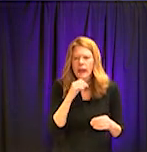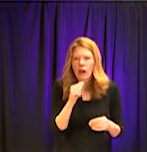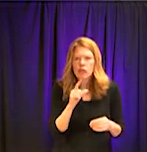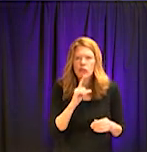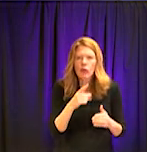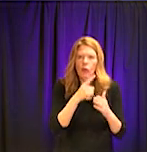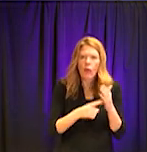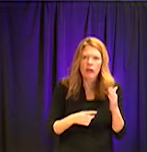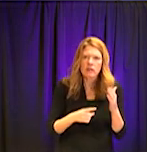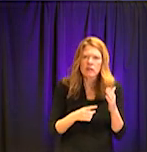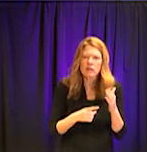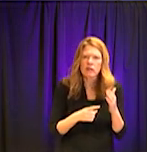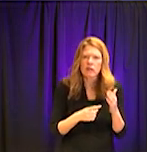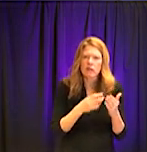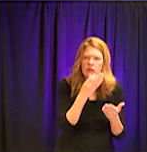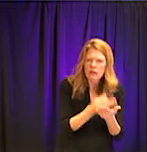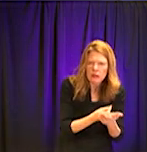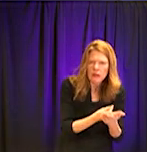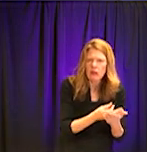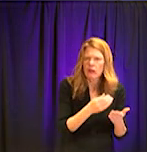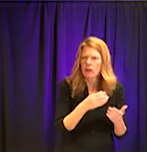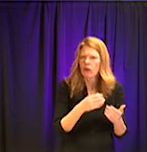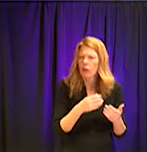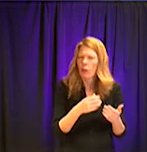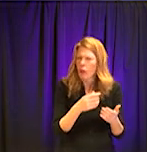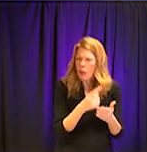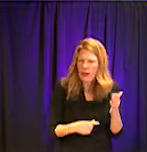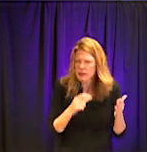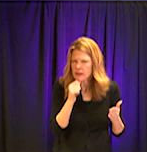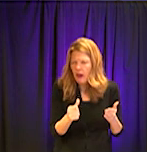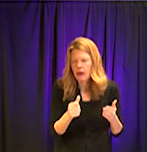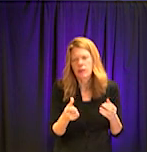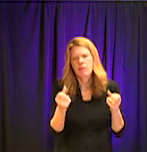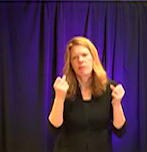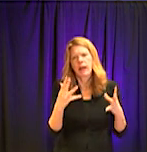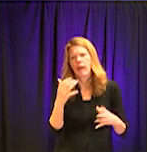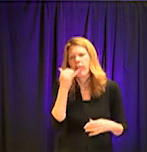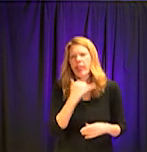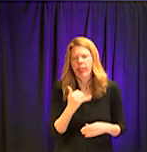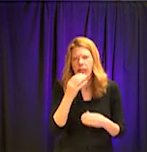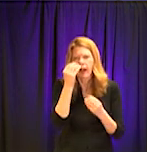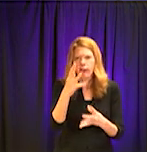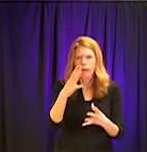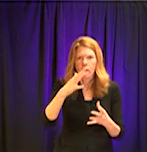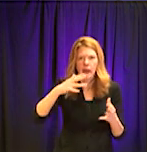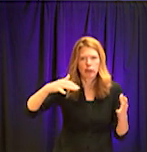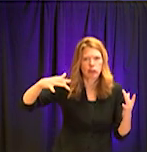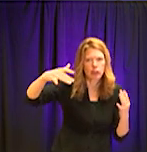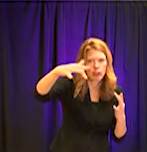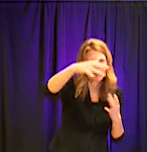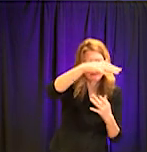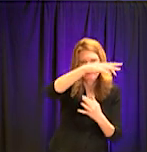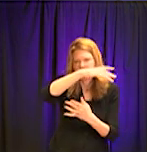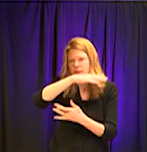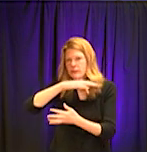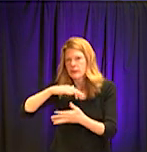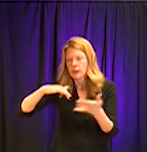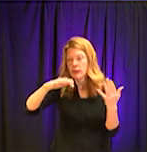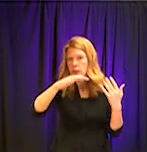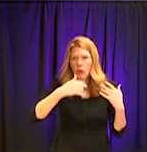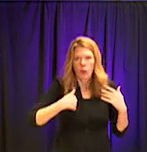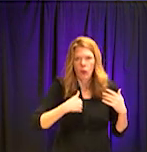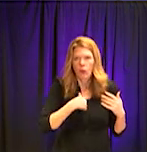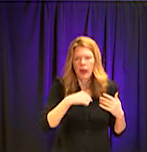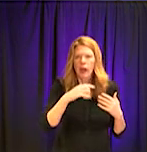There are lots of erroneous pieces of information out there floating around and you've probably heard some of it. So we're here to